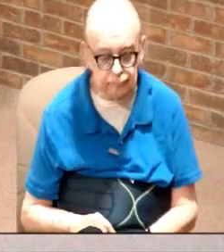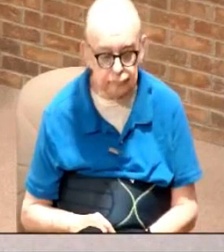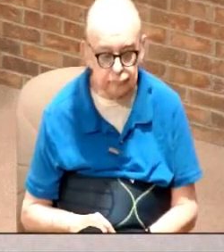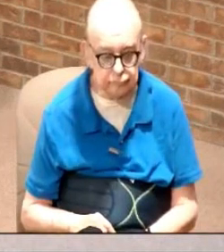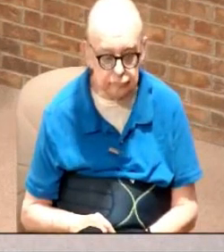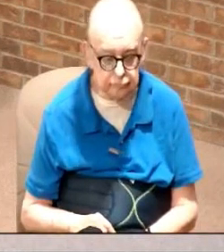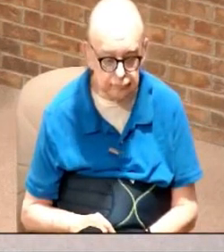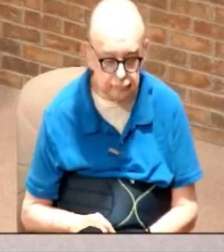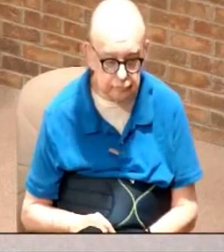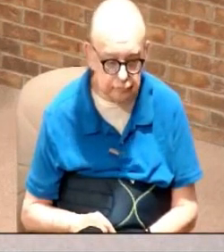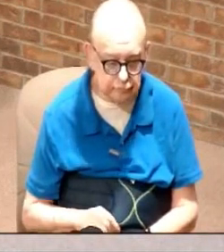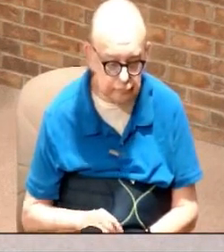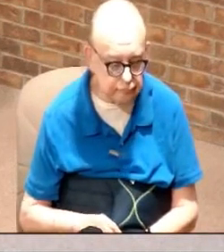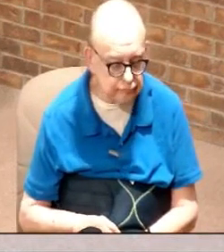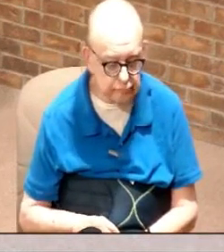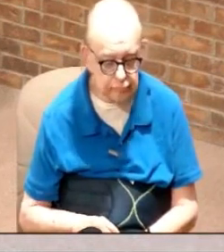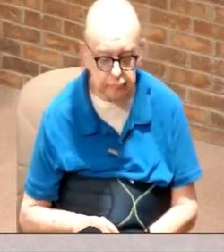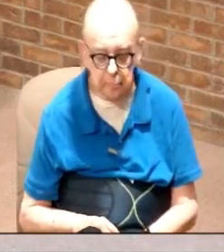I'm a firm believer